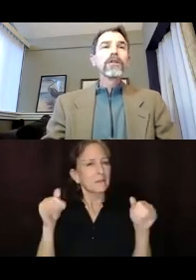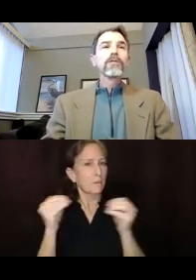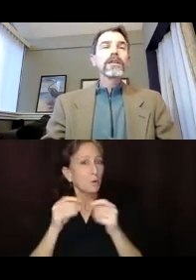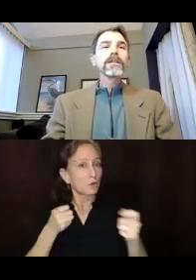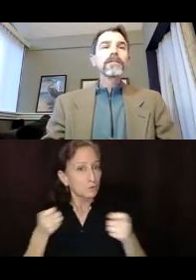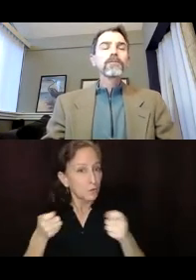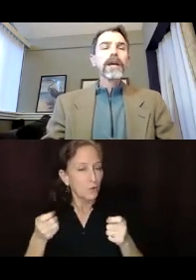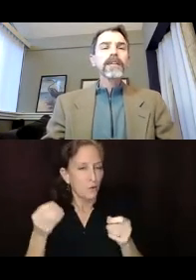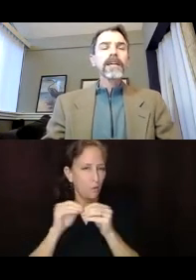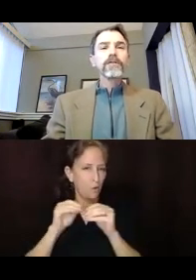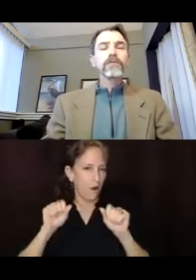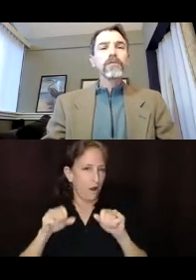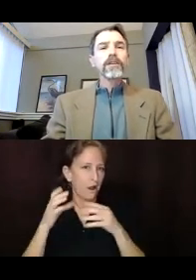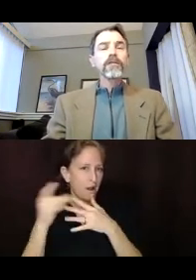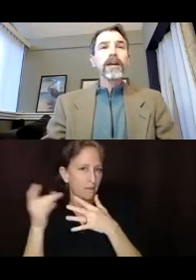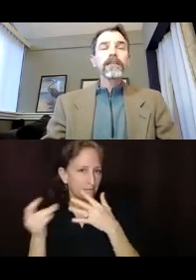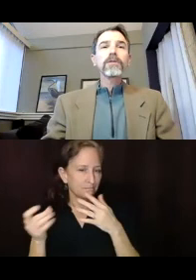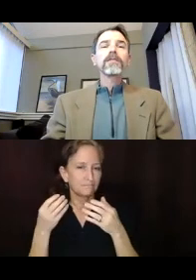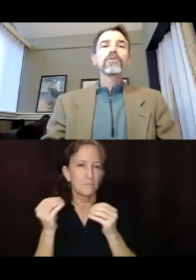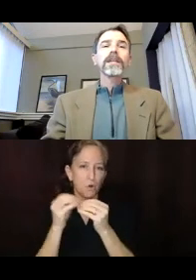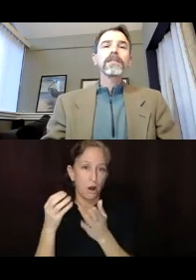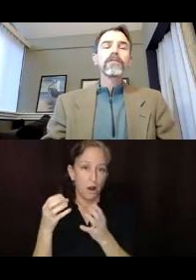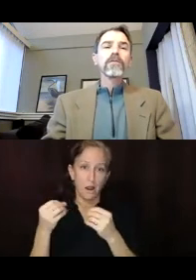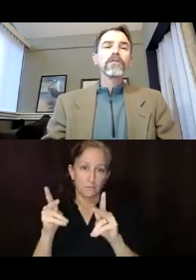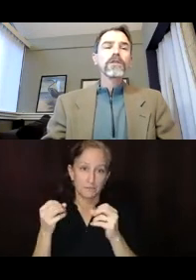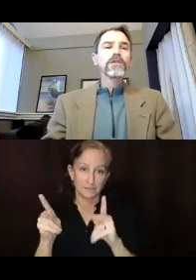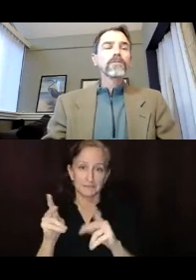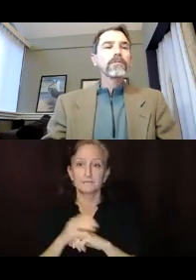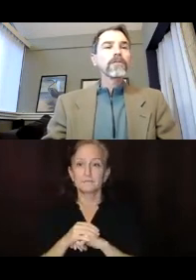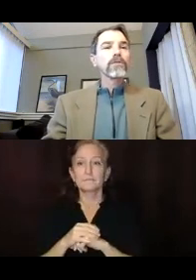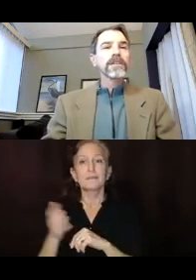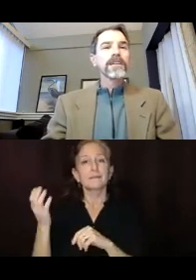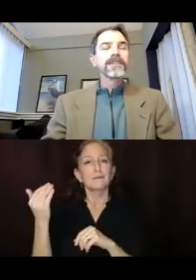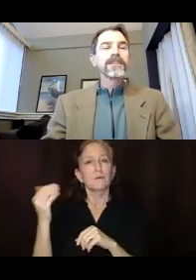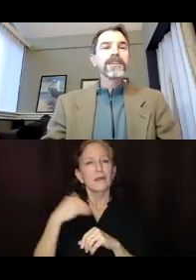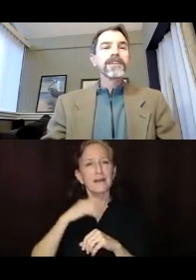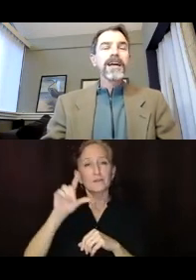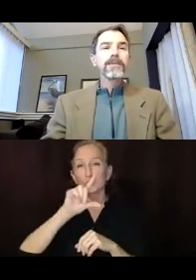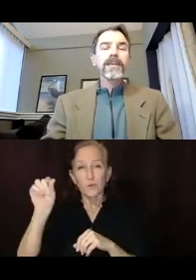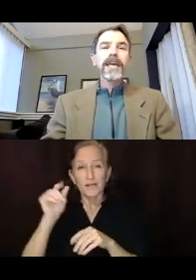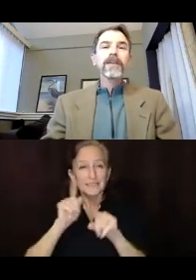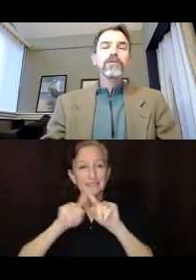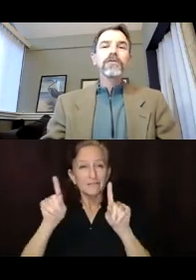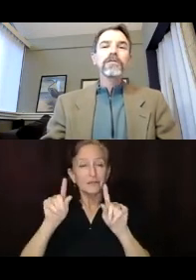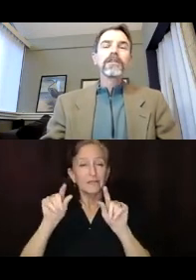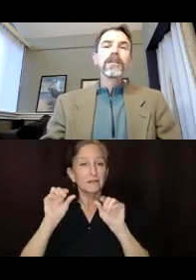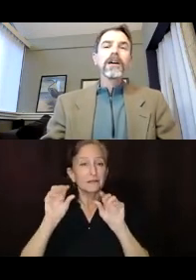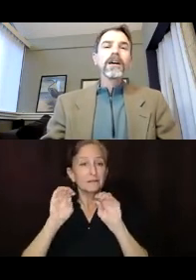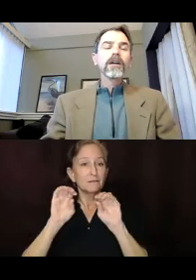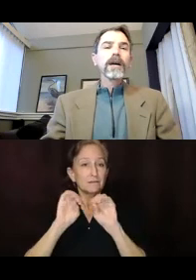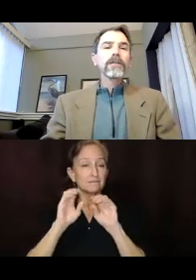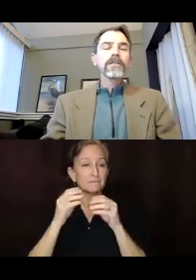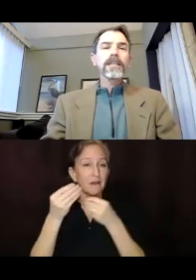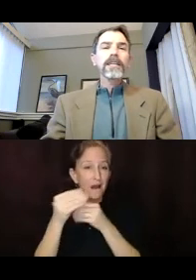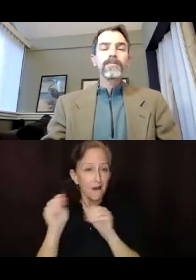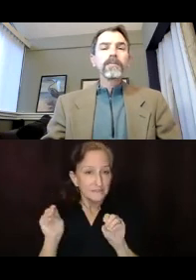So we, we recognize a few years ago that I think we had 20 or so different departments working on climate and hazards, uh,